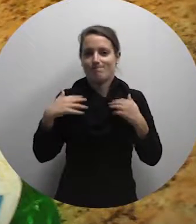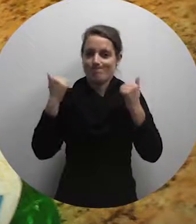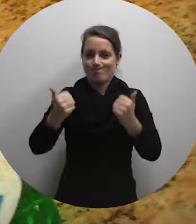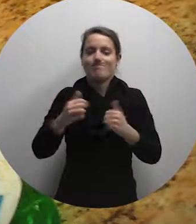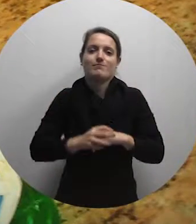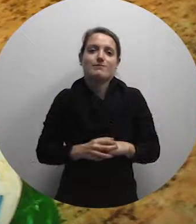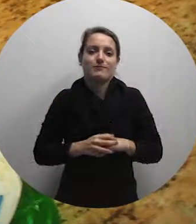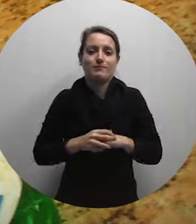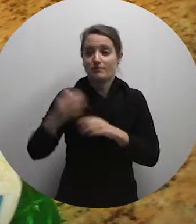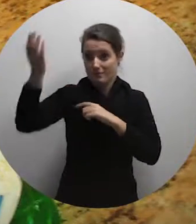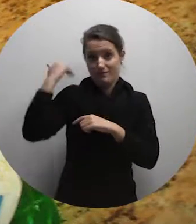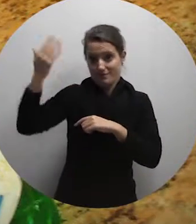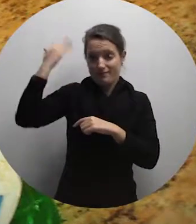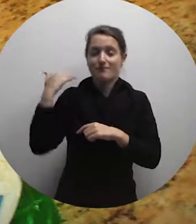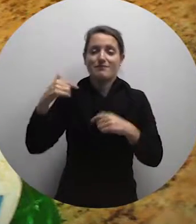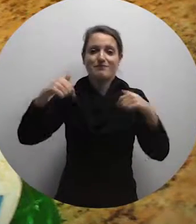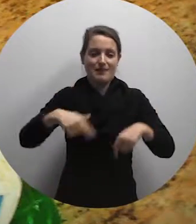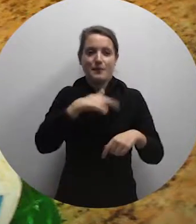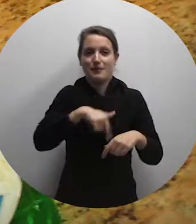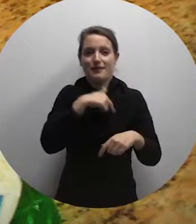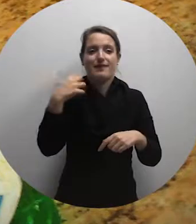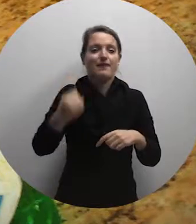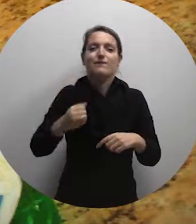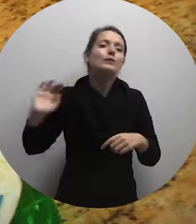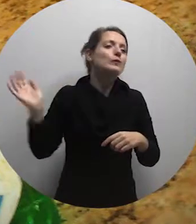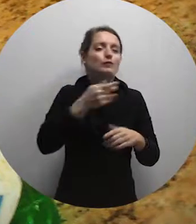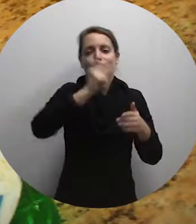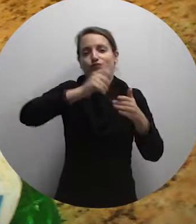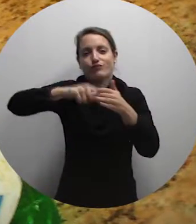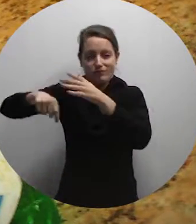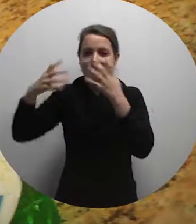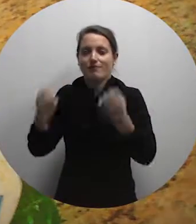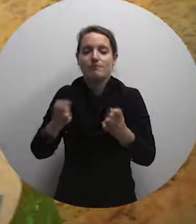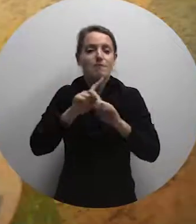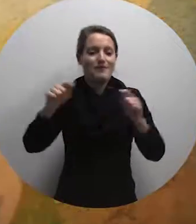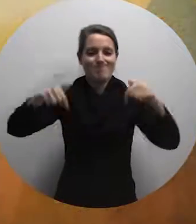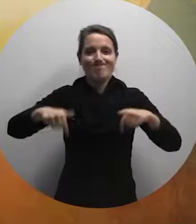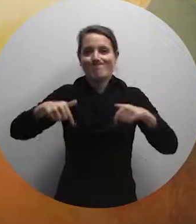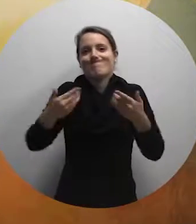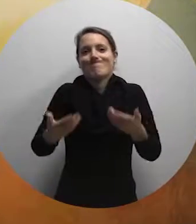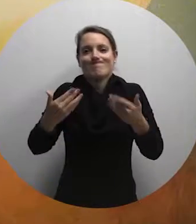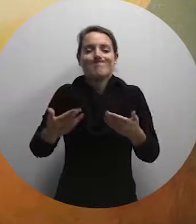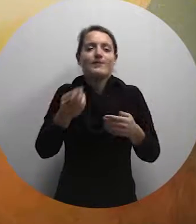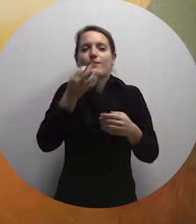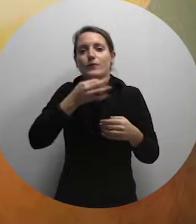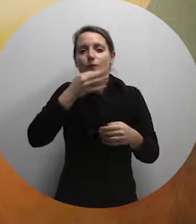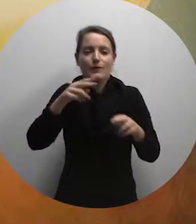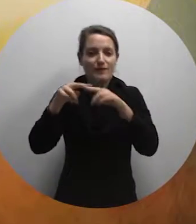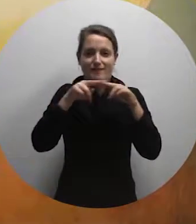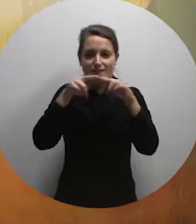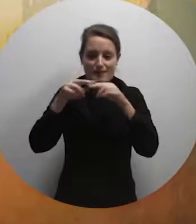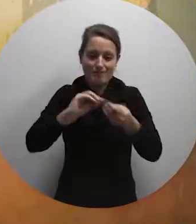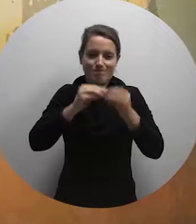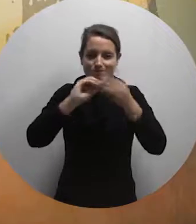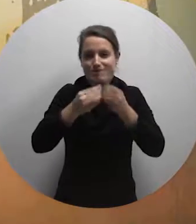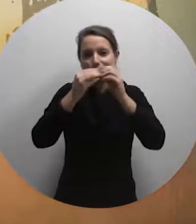Ilma Zar could be found in every household. Unfortunately today, one may only find a family or two